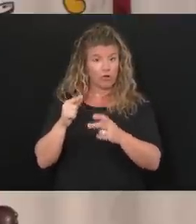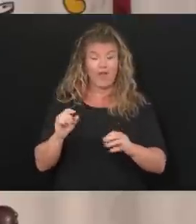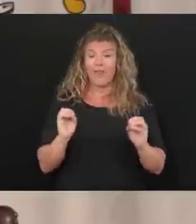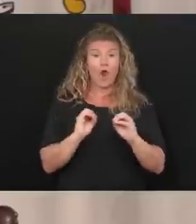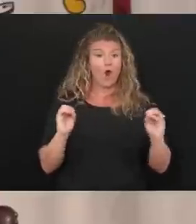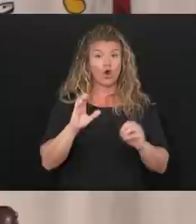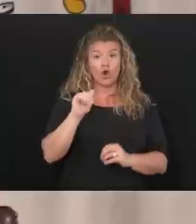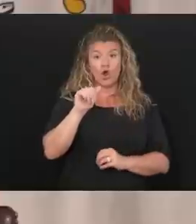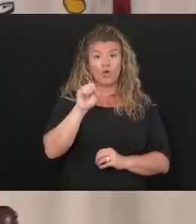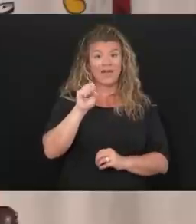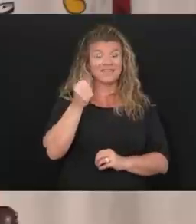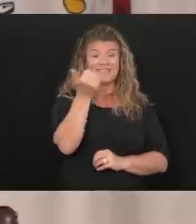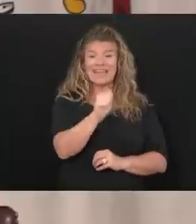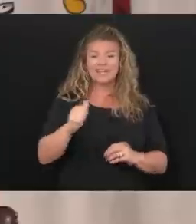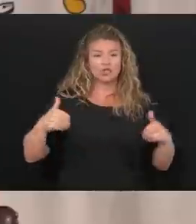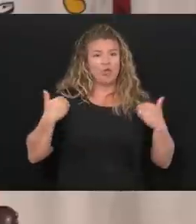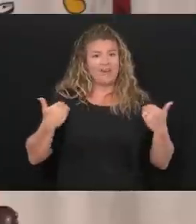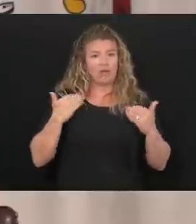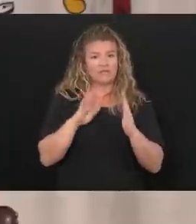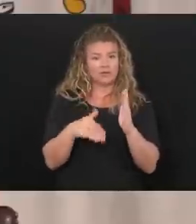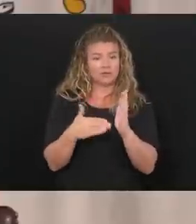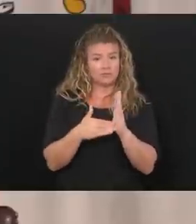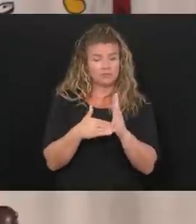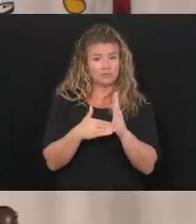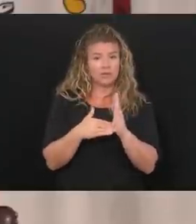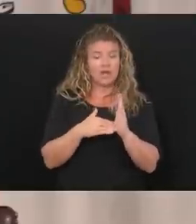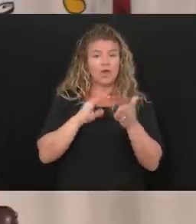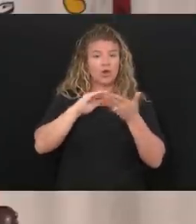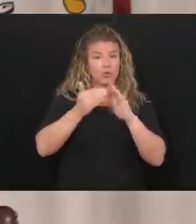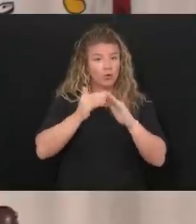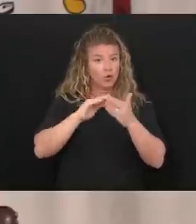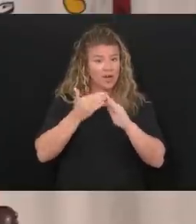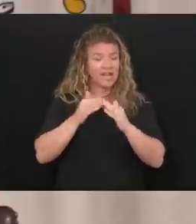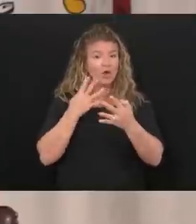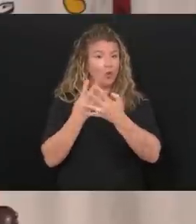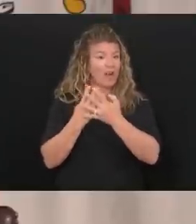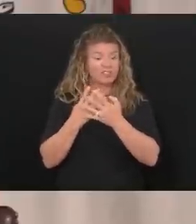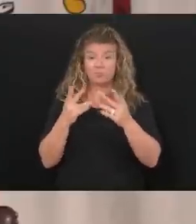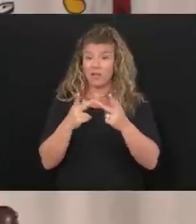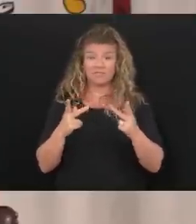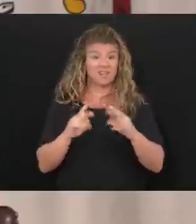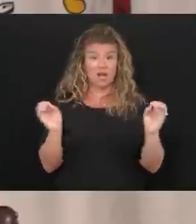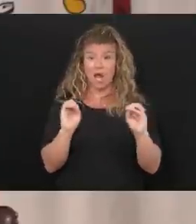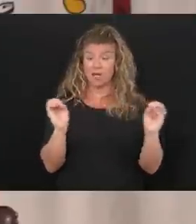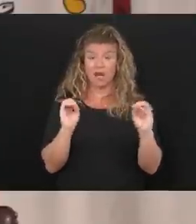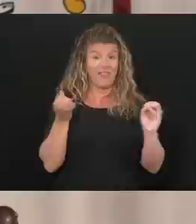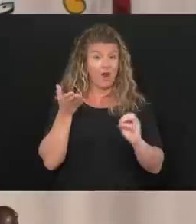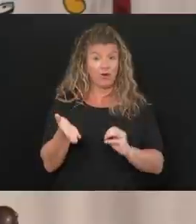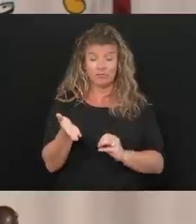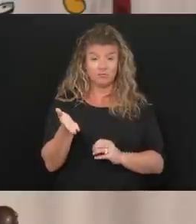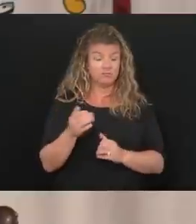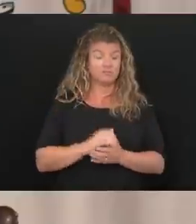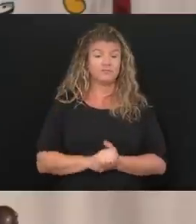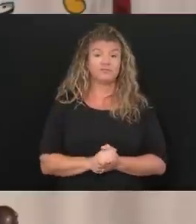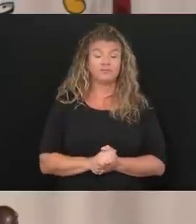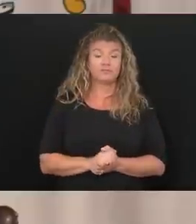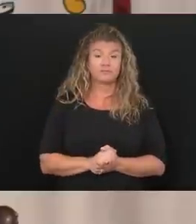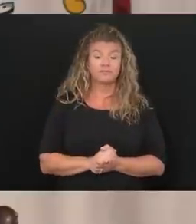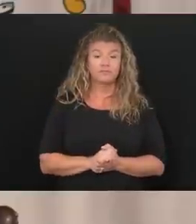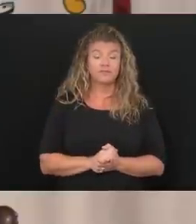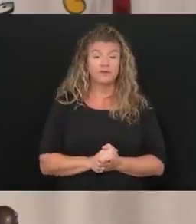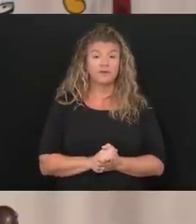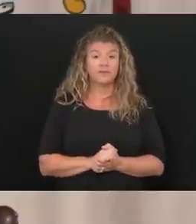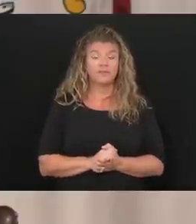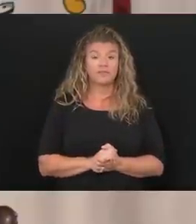at any of the juvenile centers or community correction centers. There are no positive cases there. All the